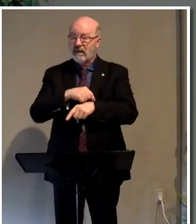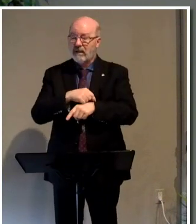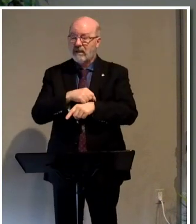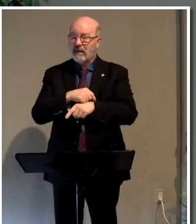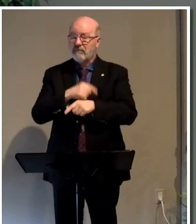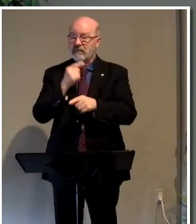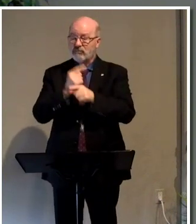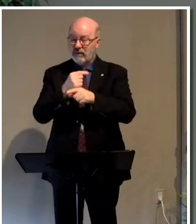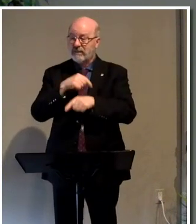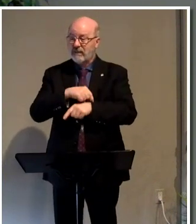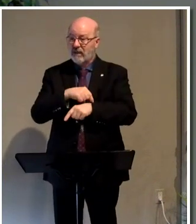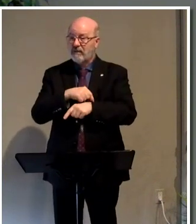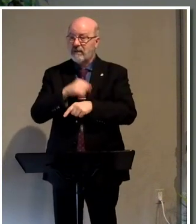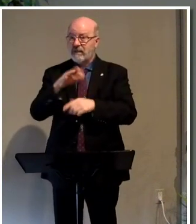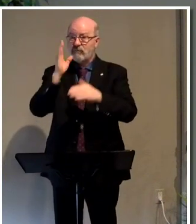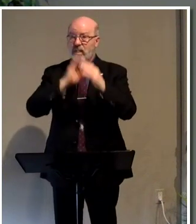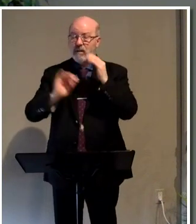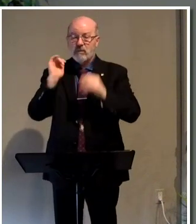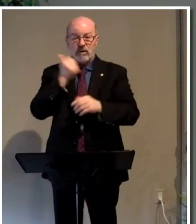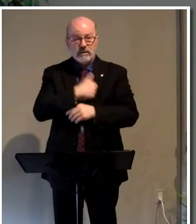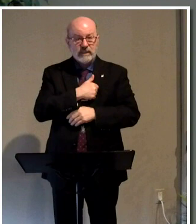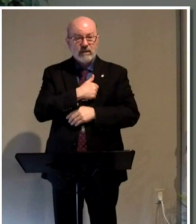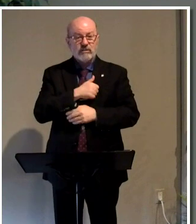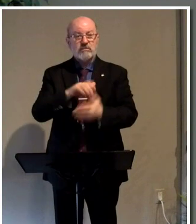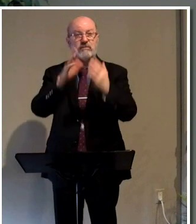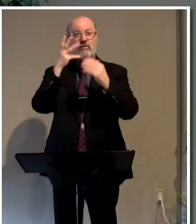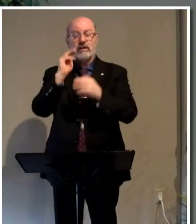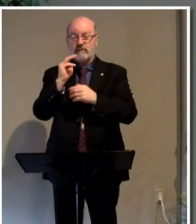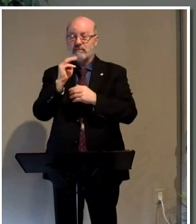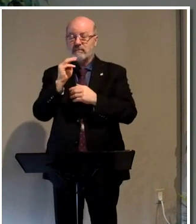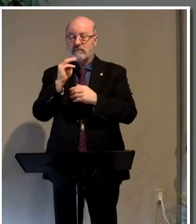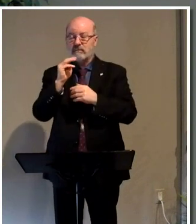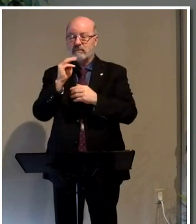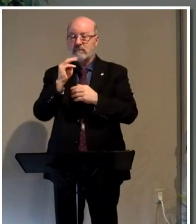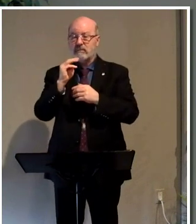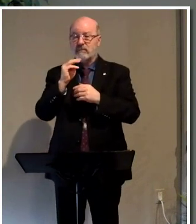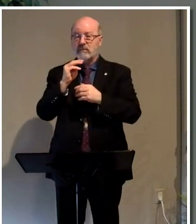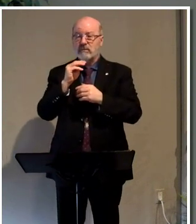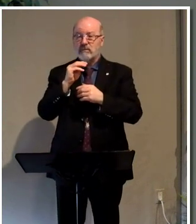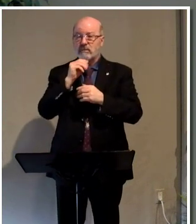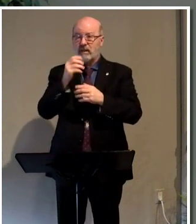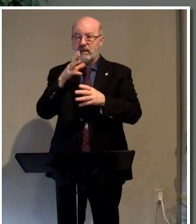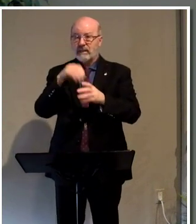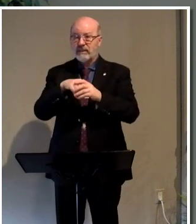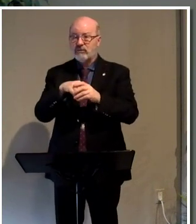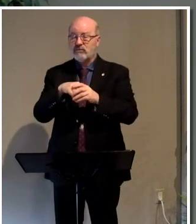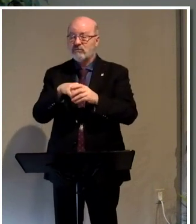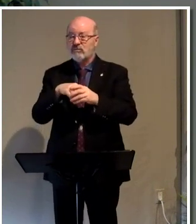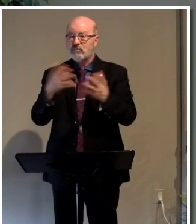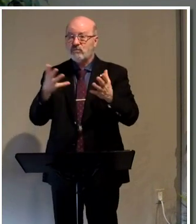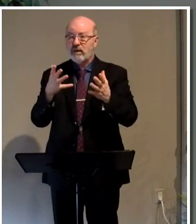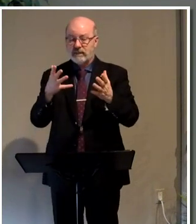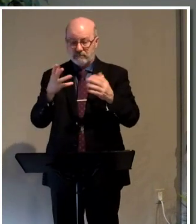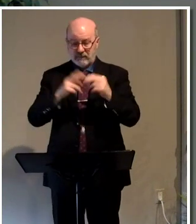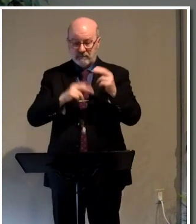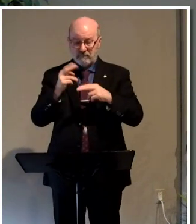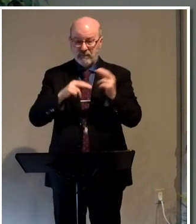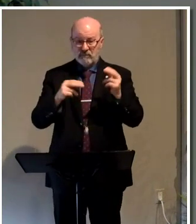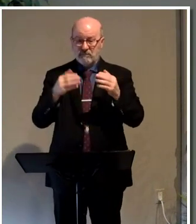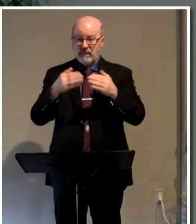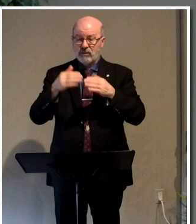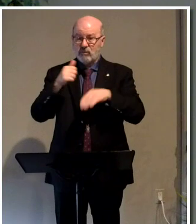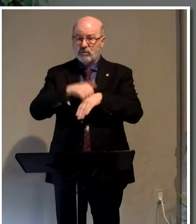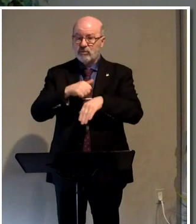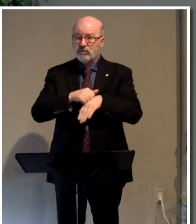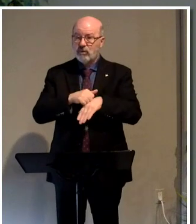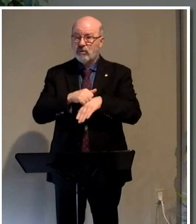due season. If we humble ourselves before him. Now, we really haven't gotten into what is being built by that cornerstone